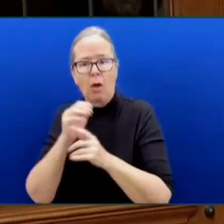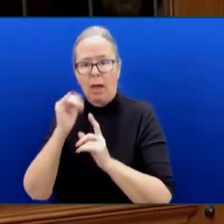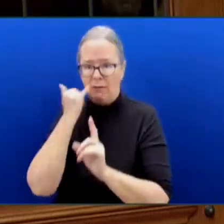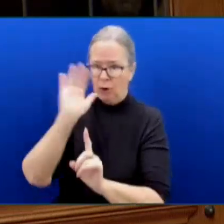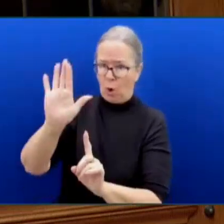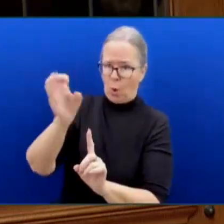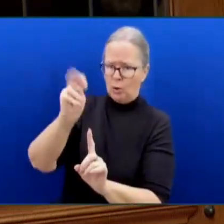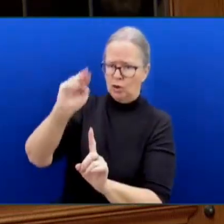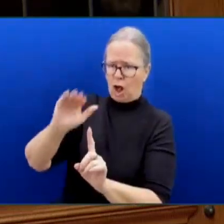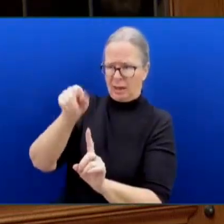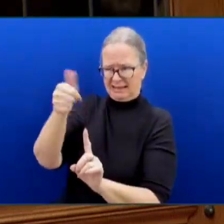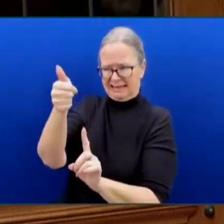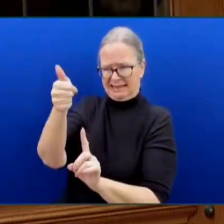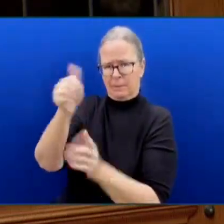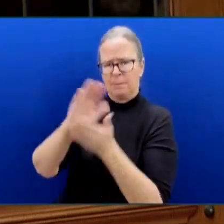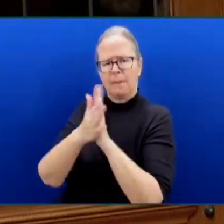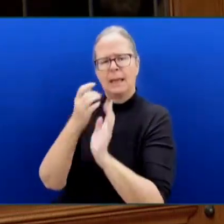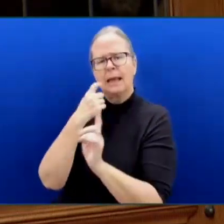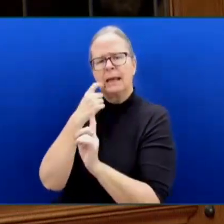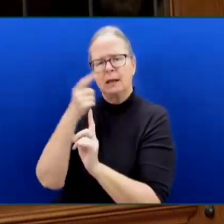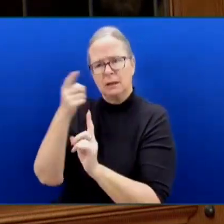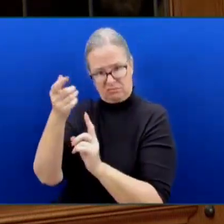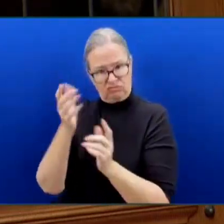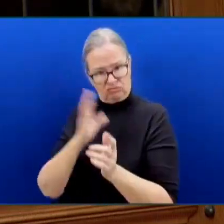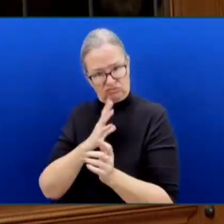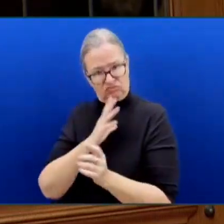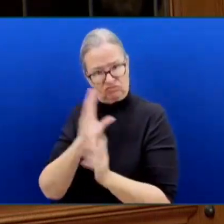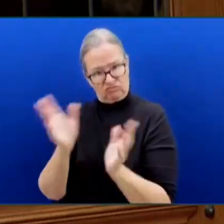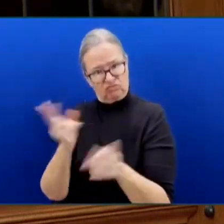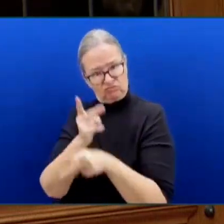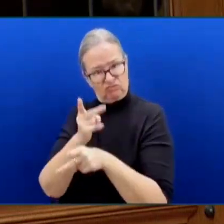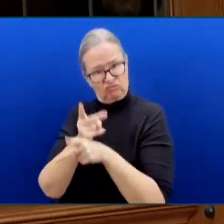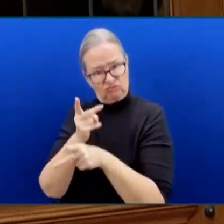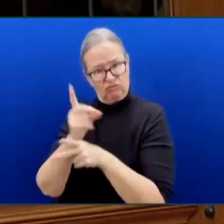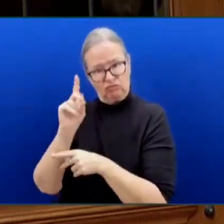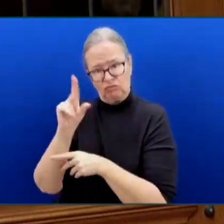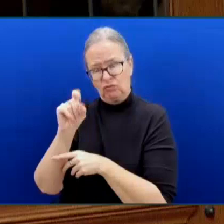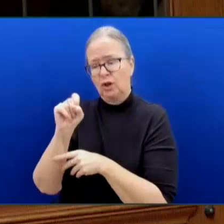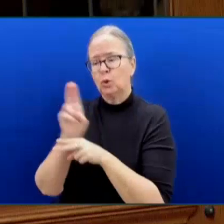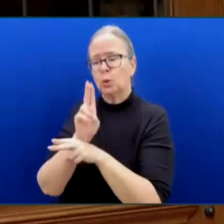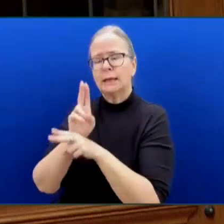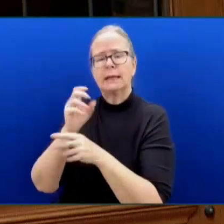using safe supply, or would he get them into a rehabilitation program?